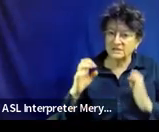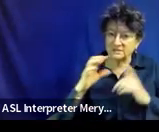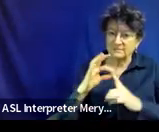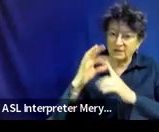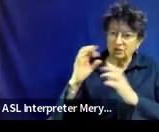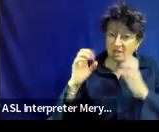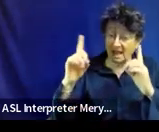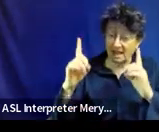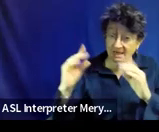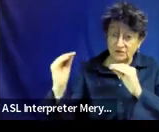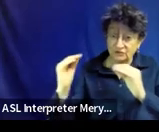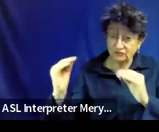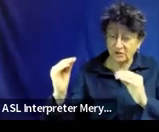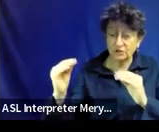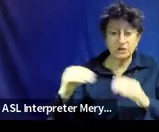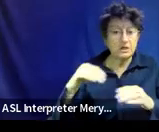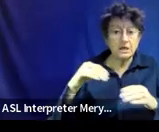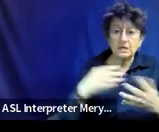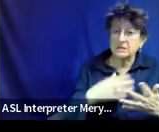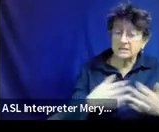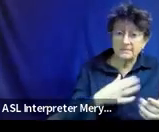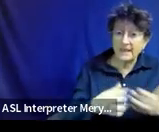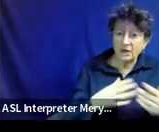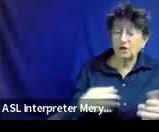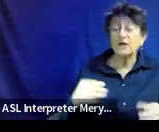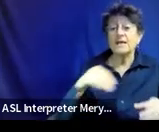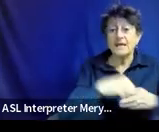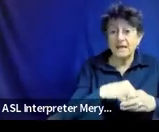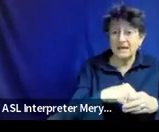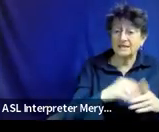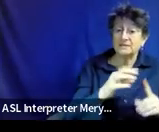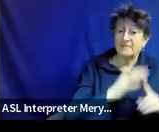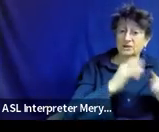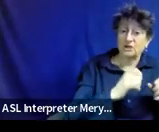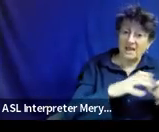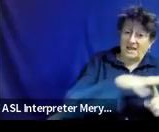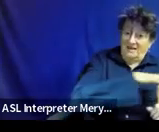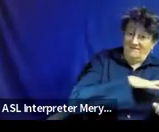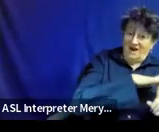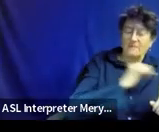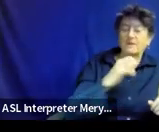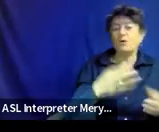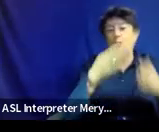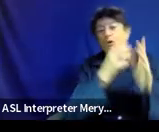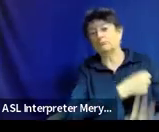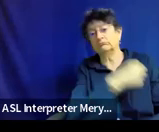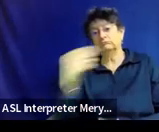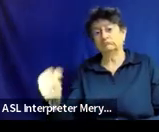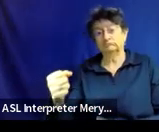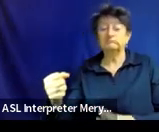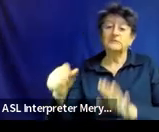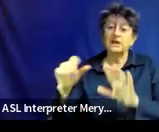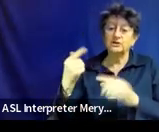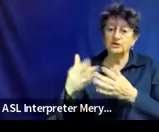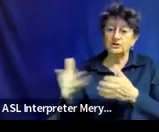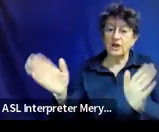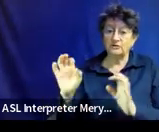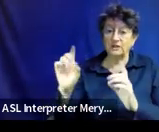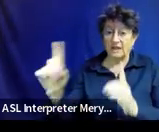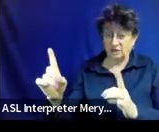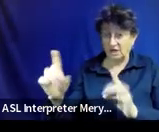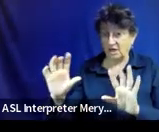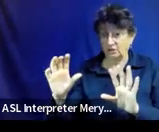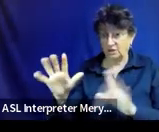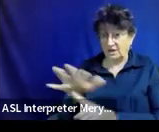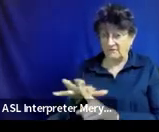the special ed environment or the gen ed environment. So just distinguishing where they're receiving those services and